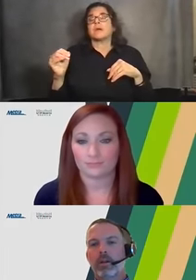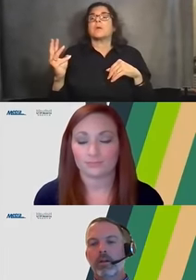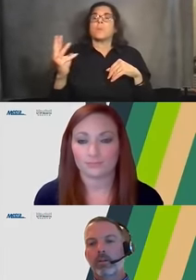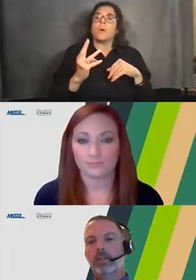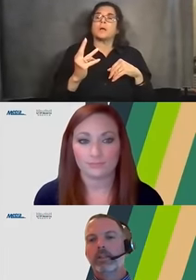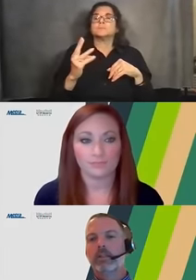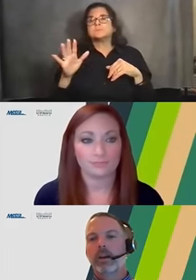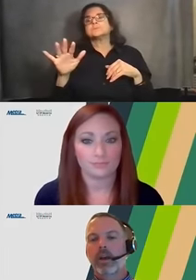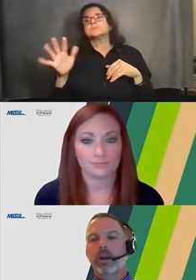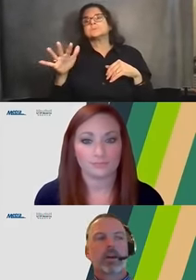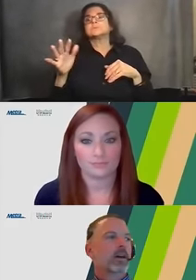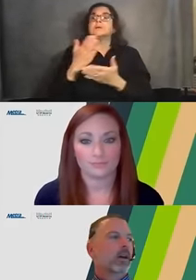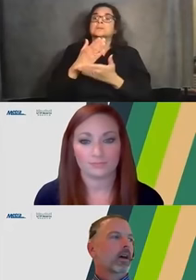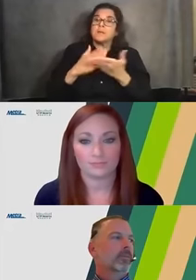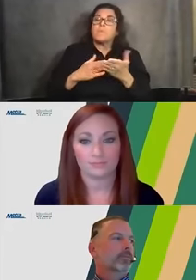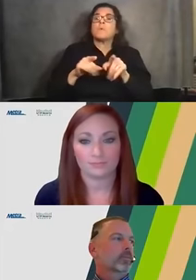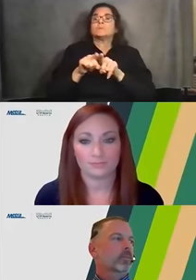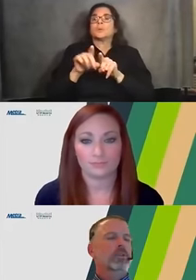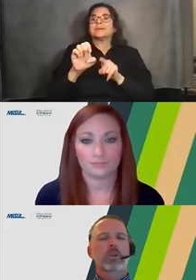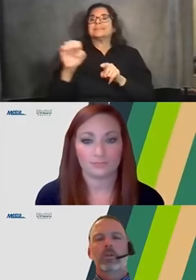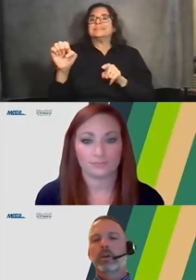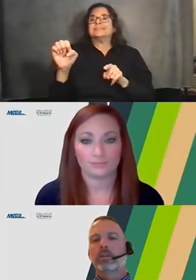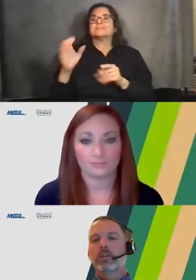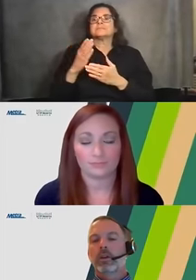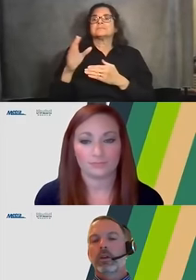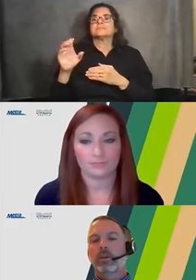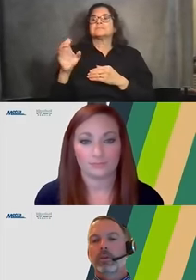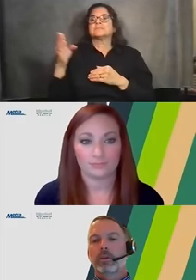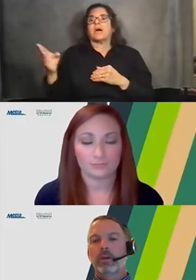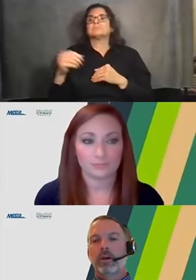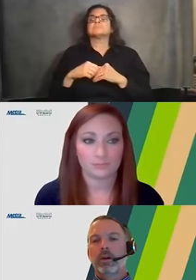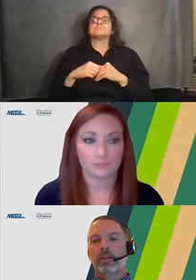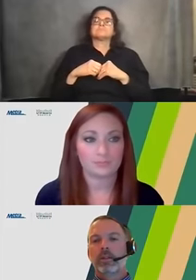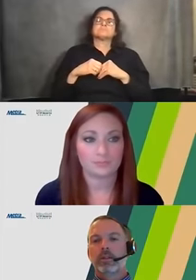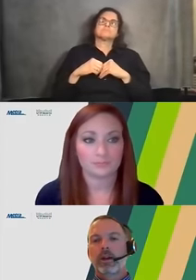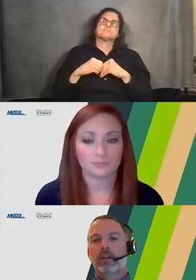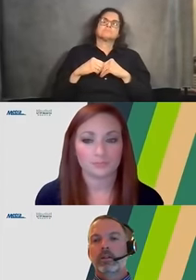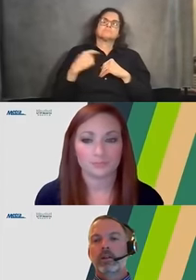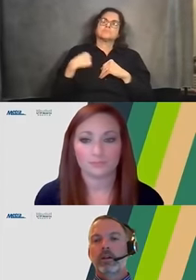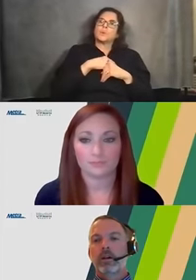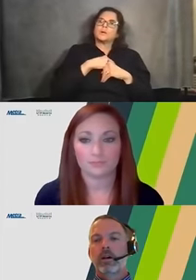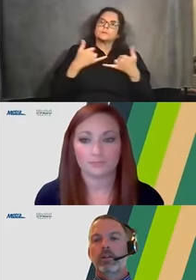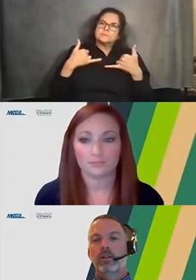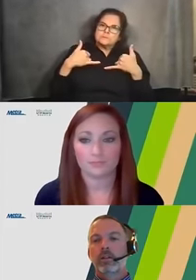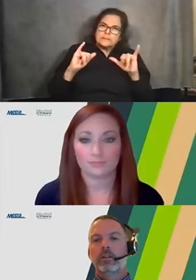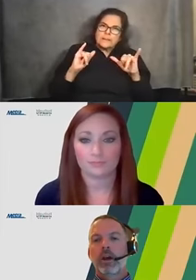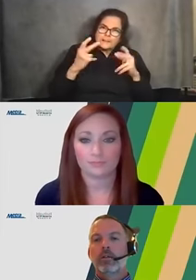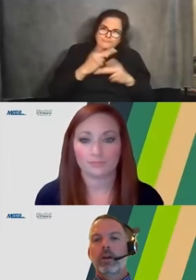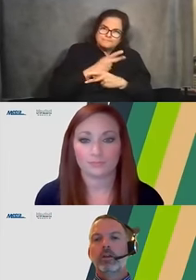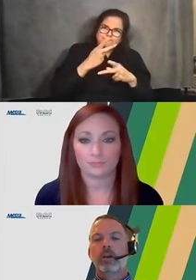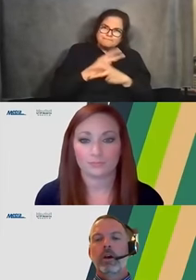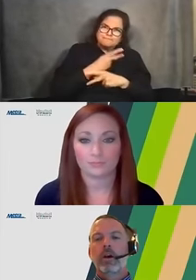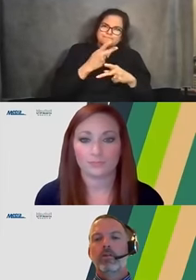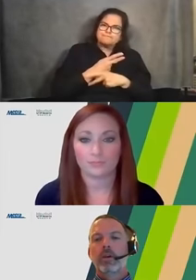some are also on the east side there. So we are still working through the exact need and